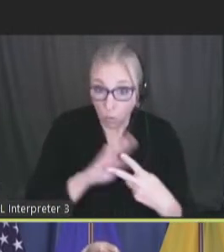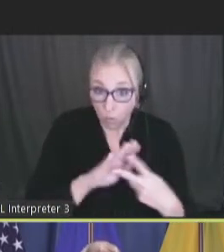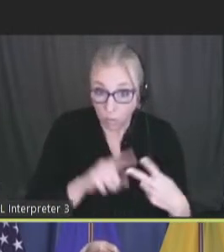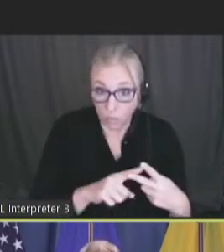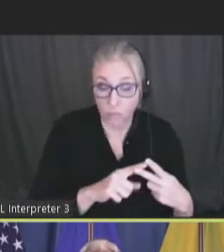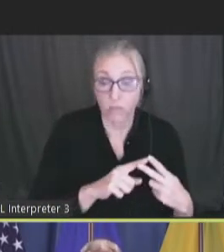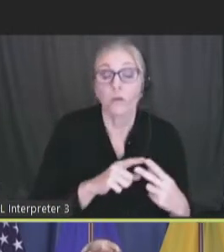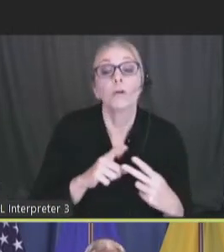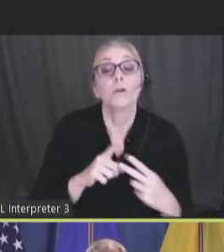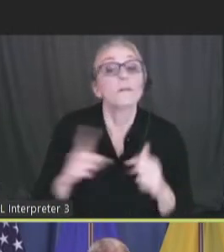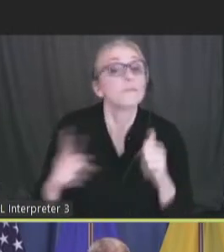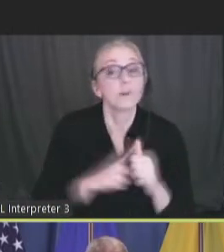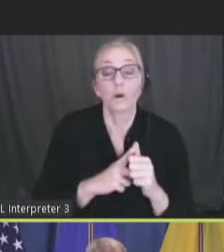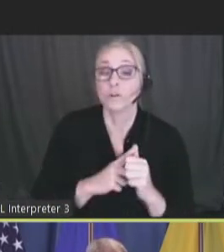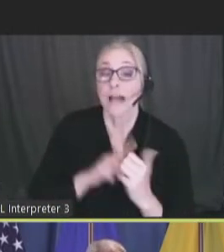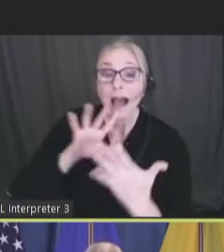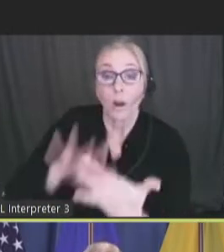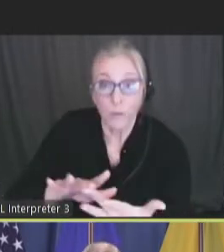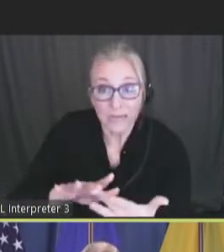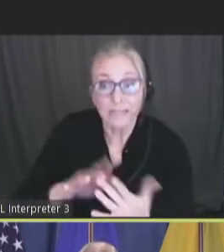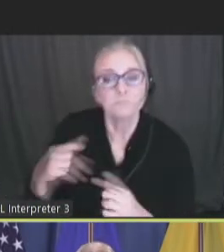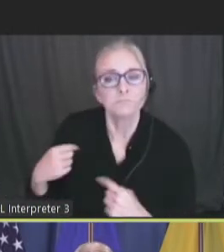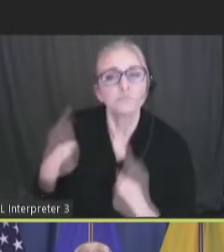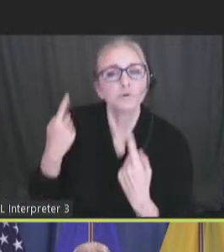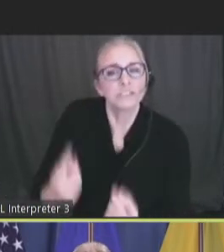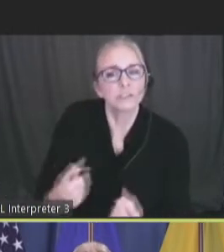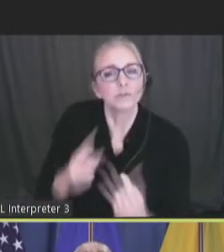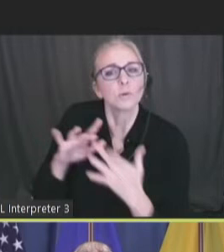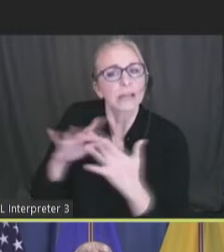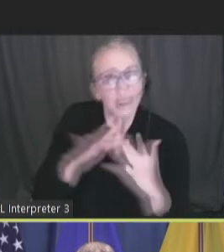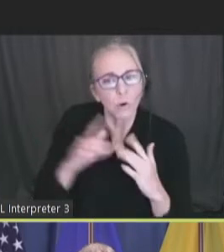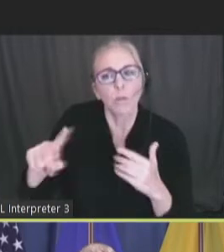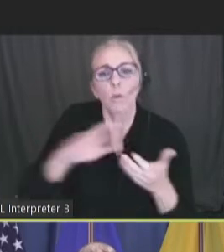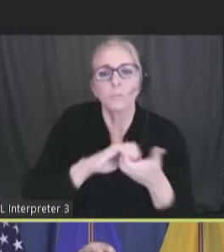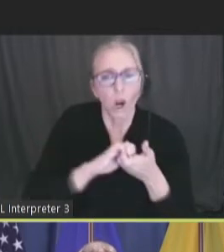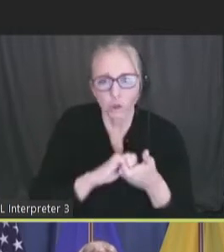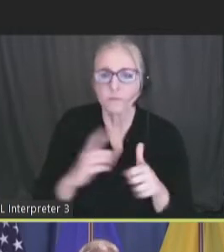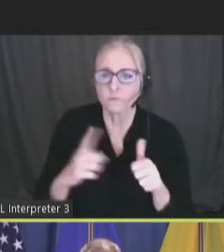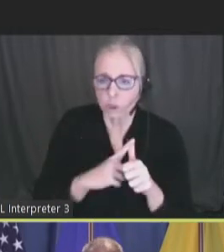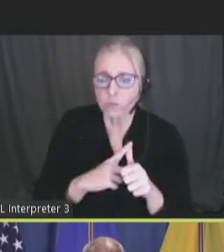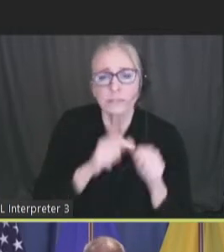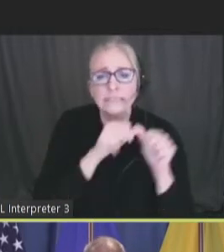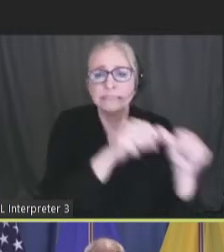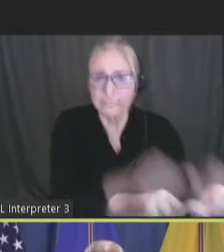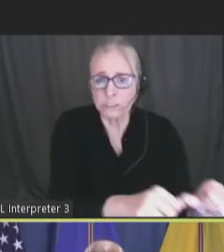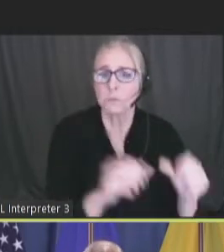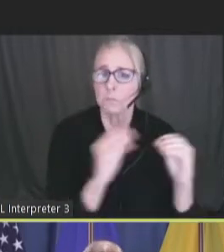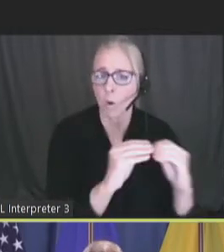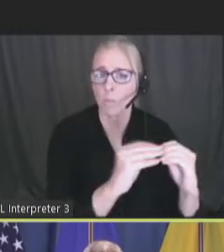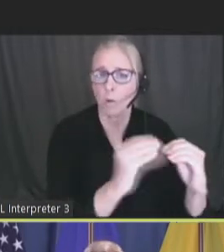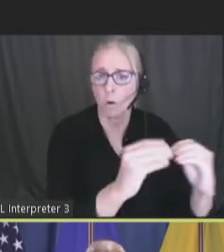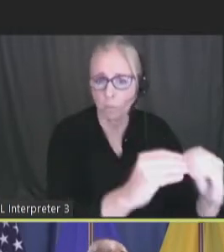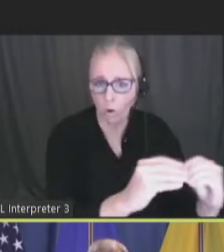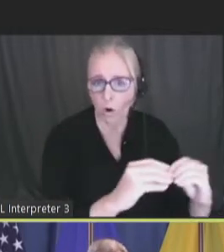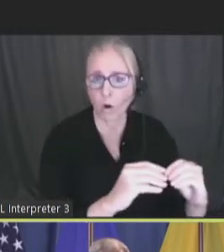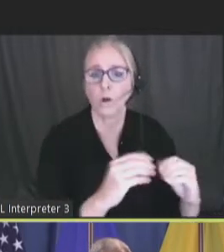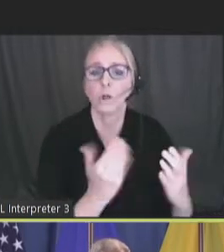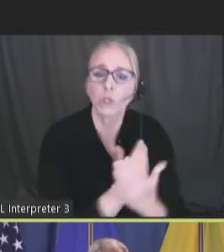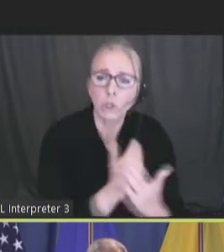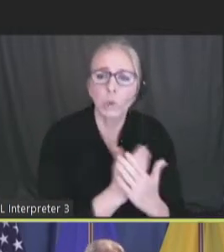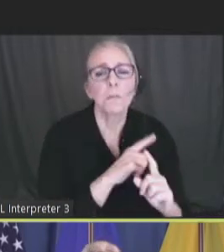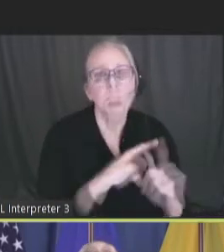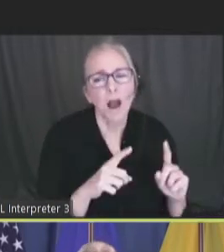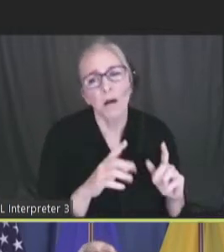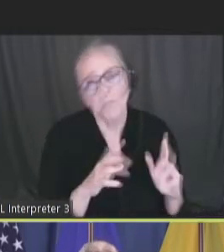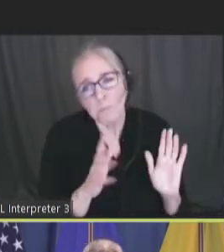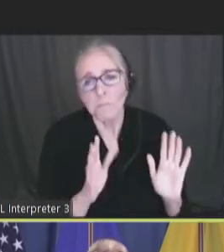was directed to our traditional networks and partners. And we continued to expand to a number of new, but I